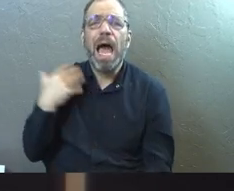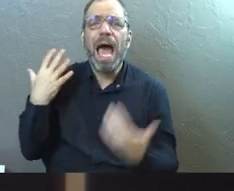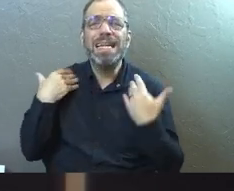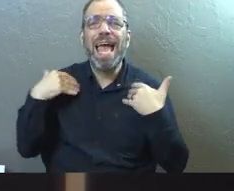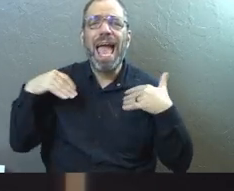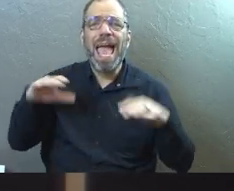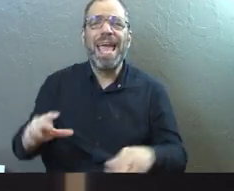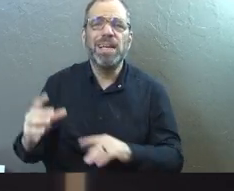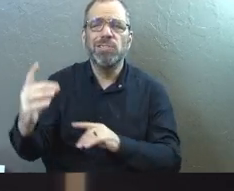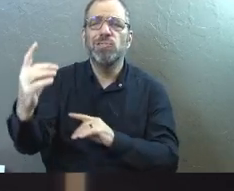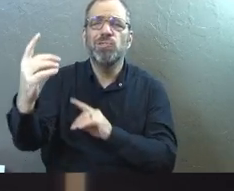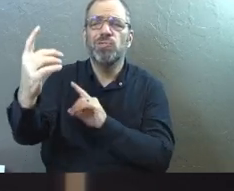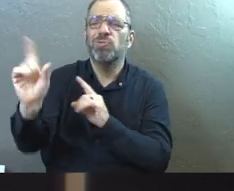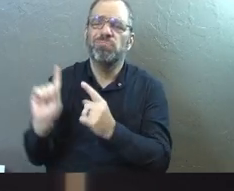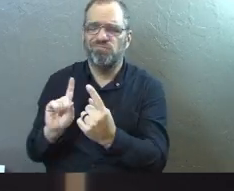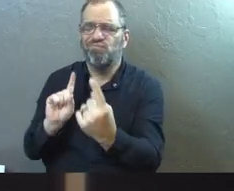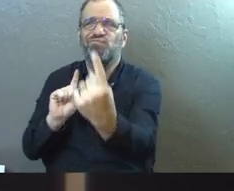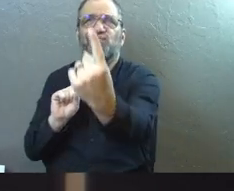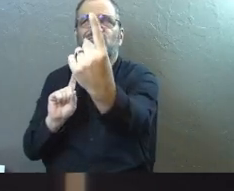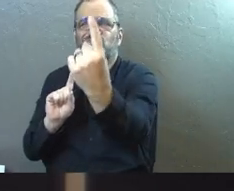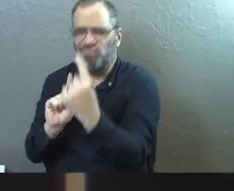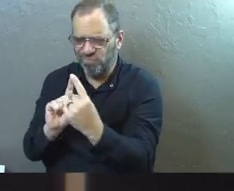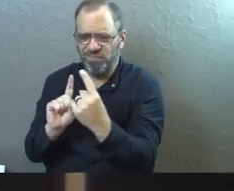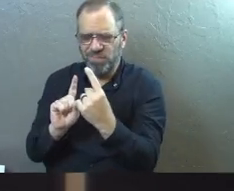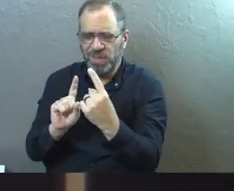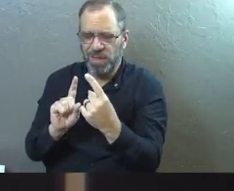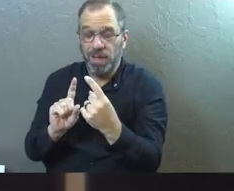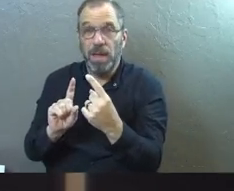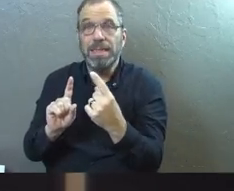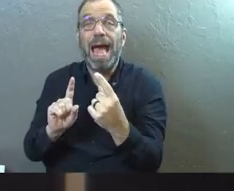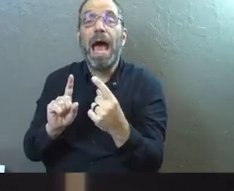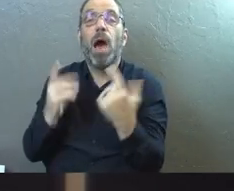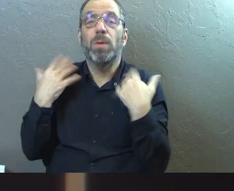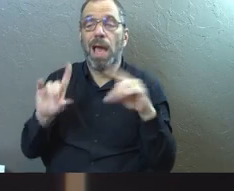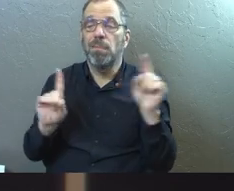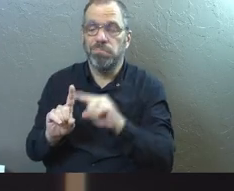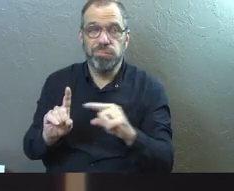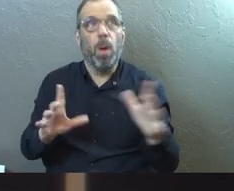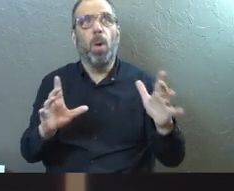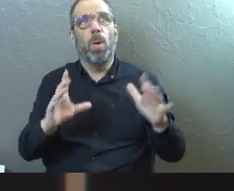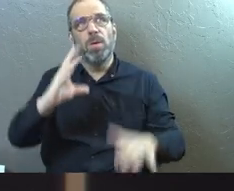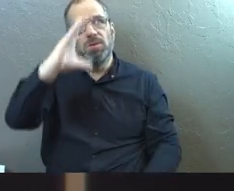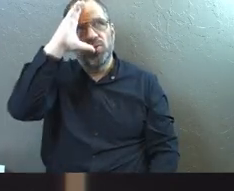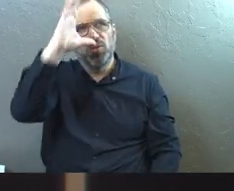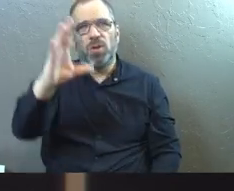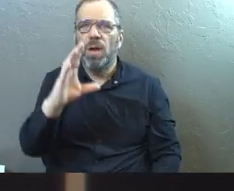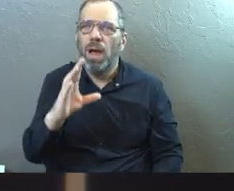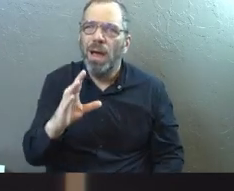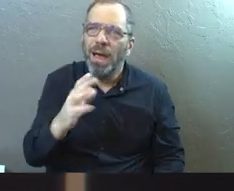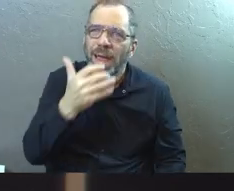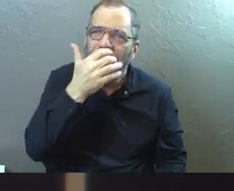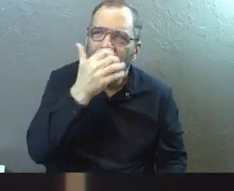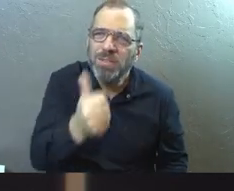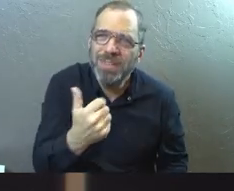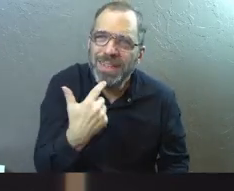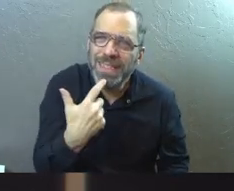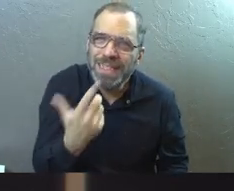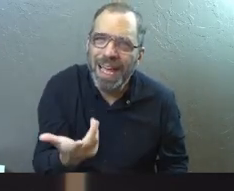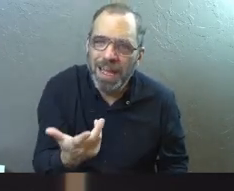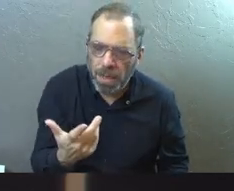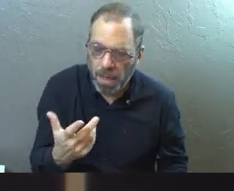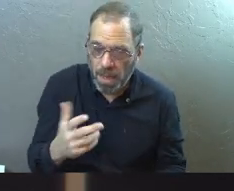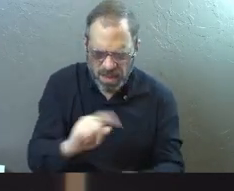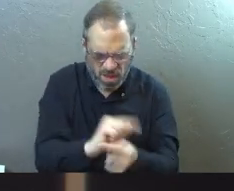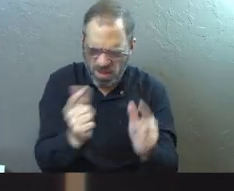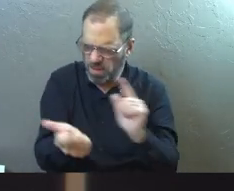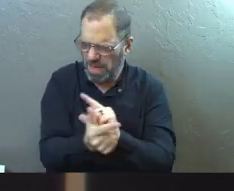angel appears to him, right? And his response when the angel appears is, what is it, sir? And I think this is super interesting because the